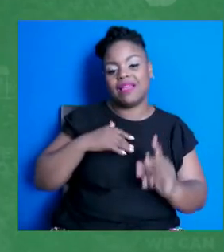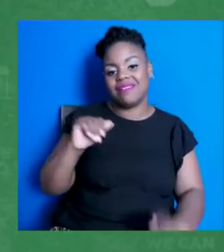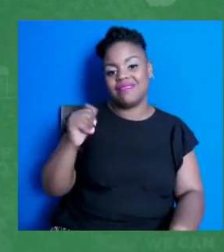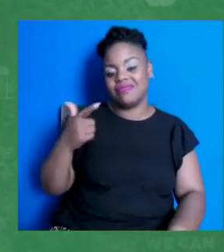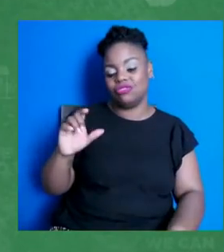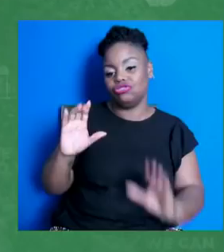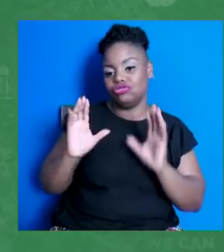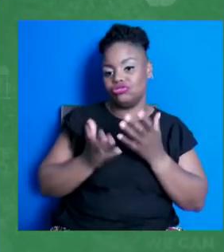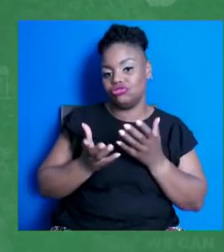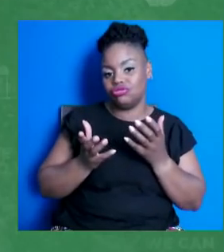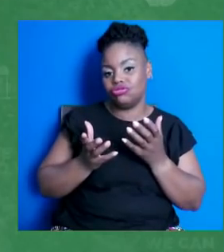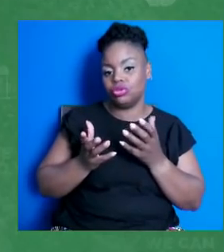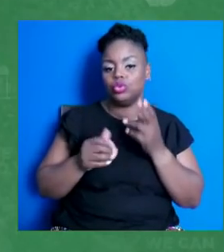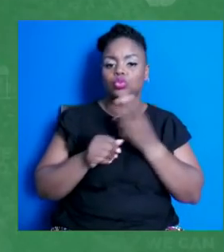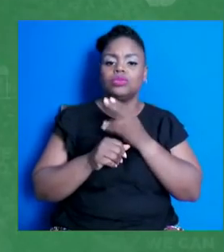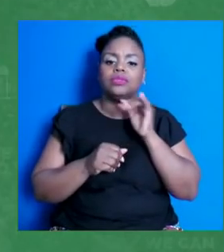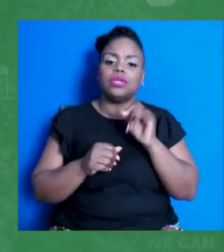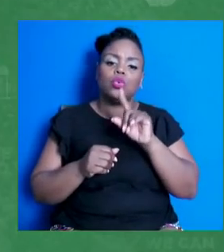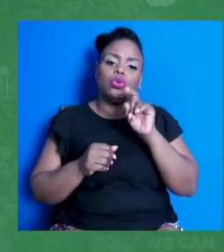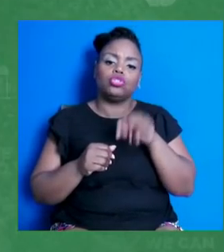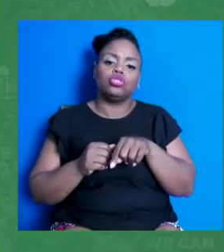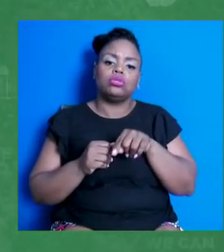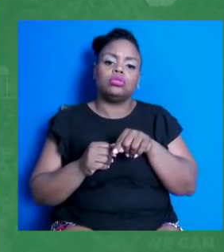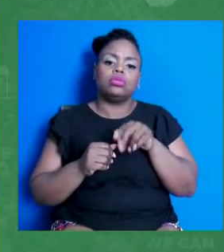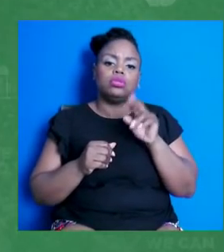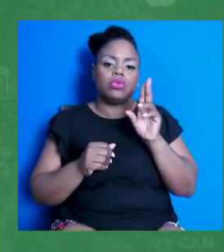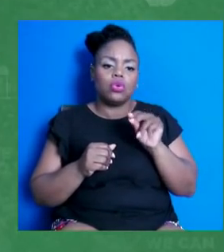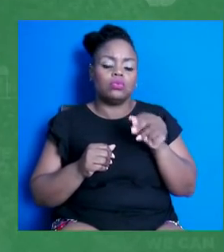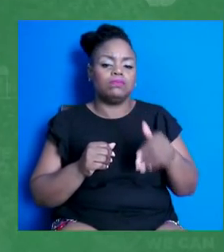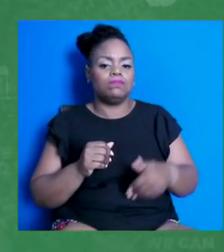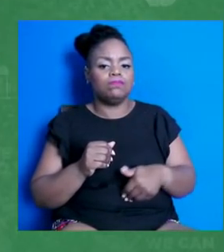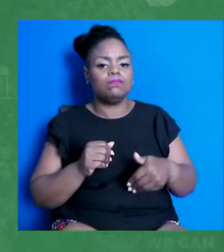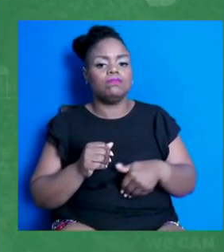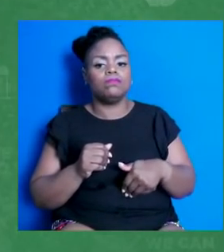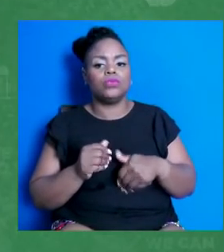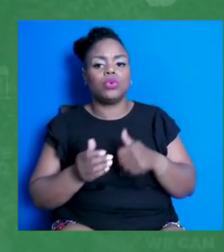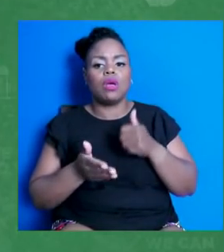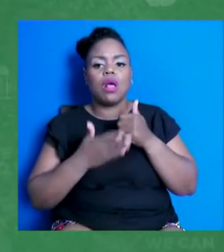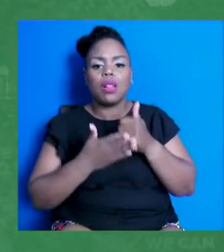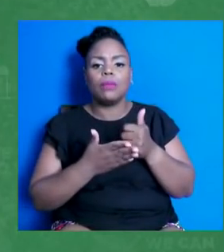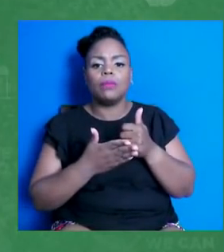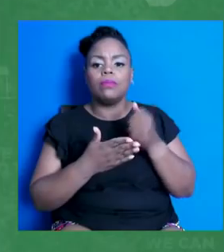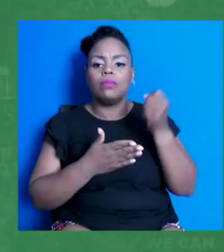help them find their own reason and identify what getting vaccinated can mean to them.